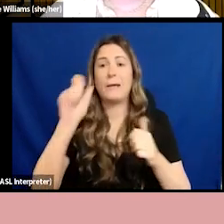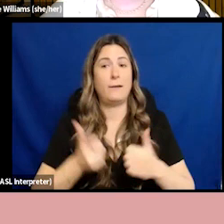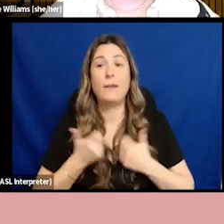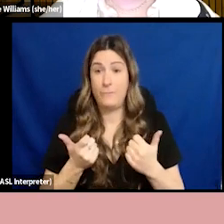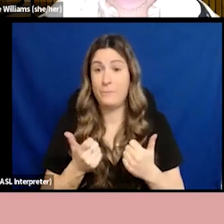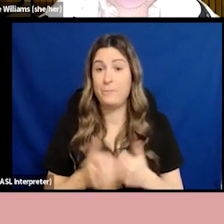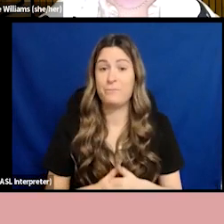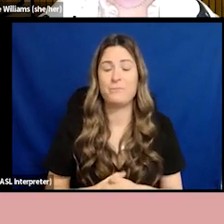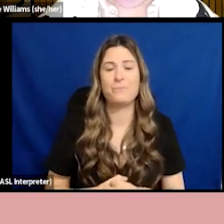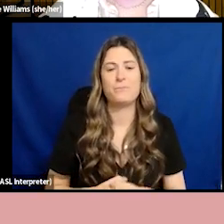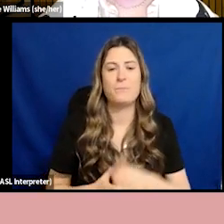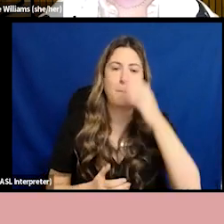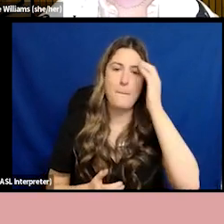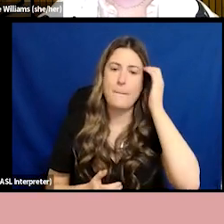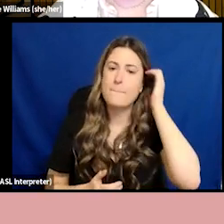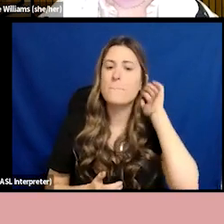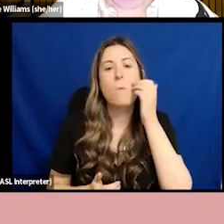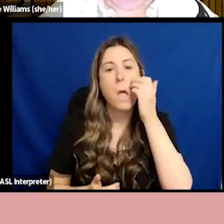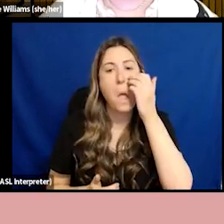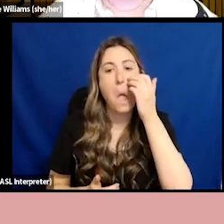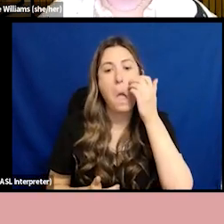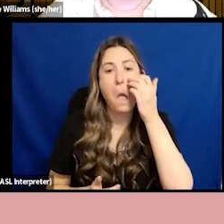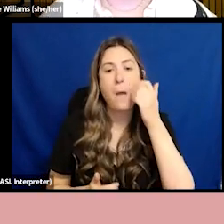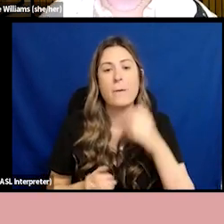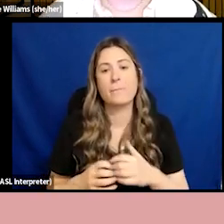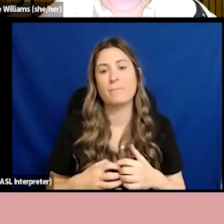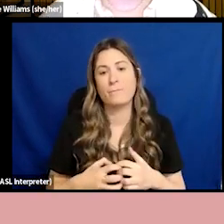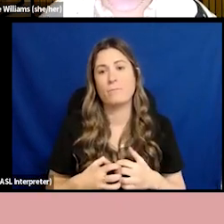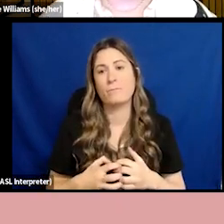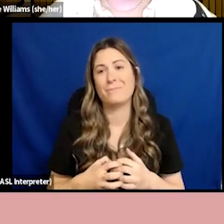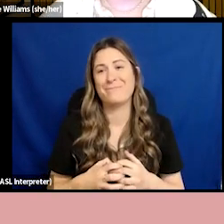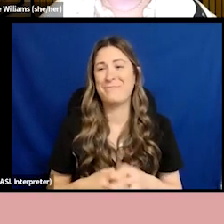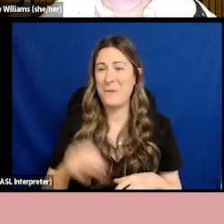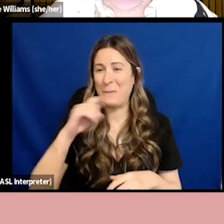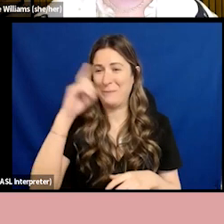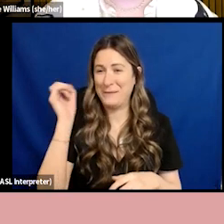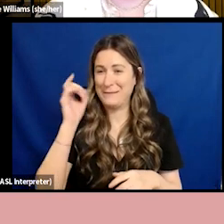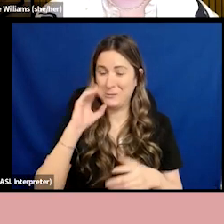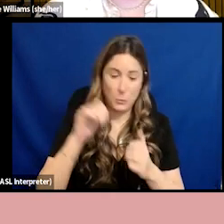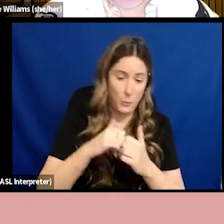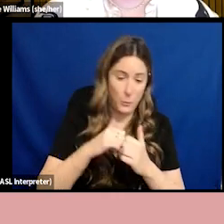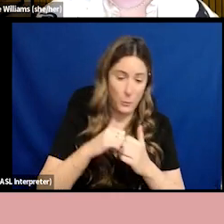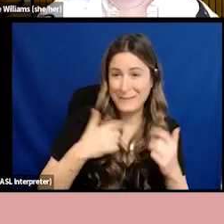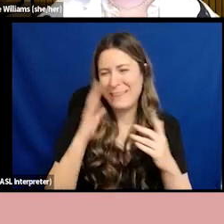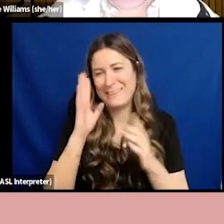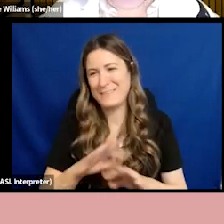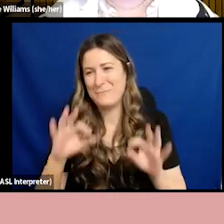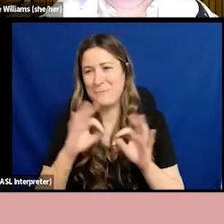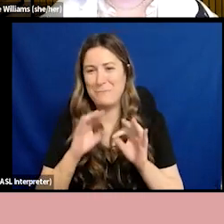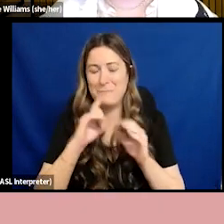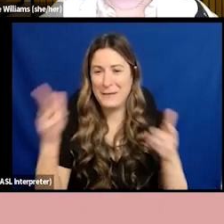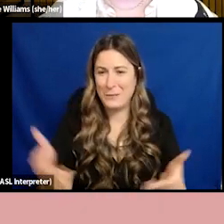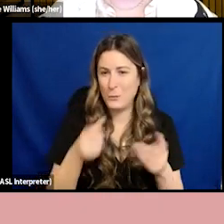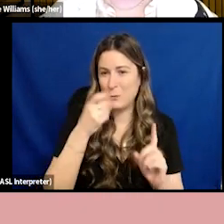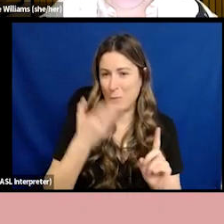So we're going to be spending this time together. It's only correct that I introduce myself properly. I'm Sophie Williams. I use she, her